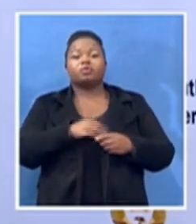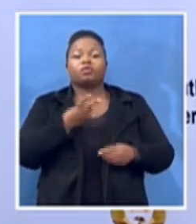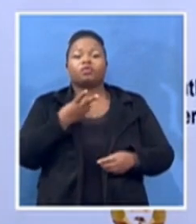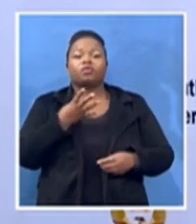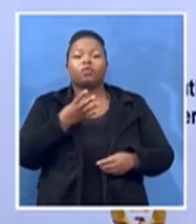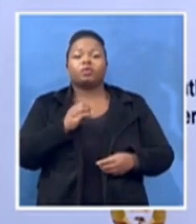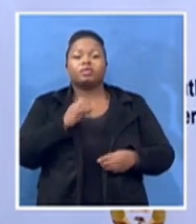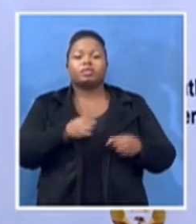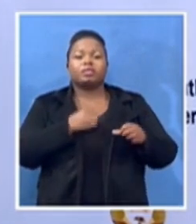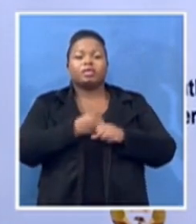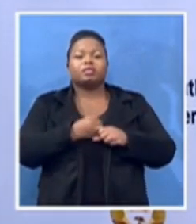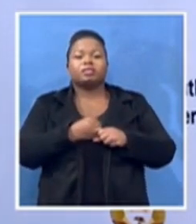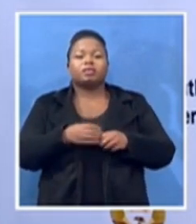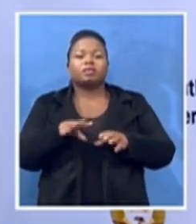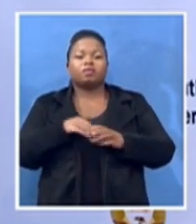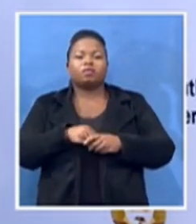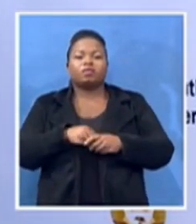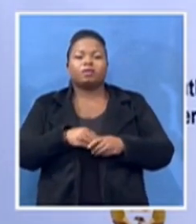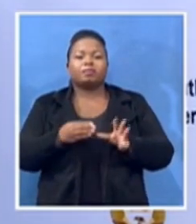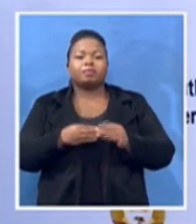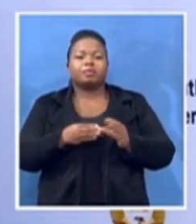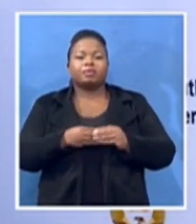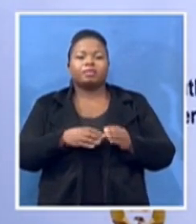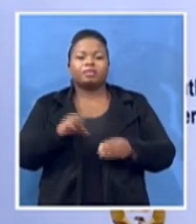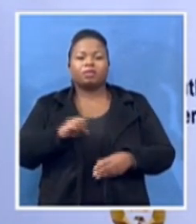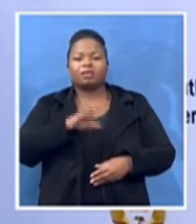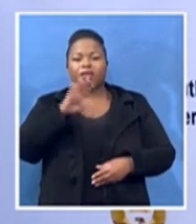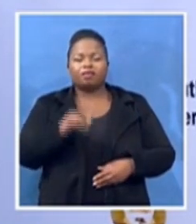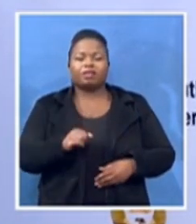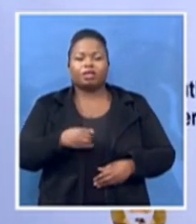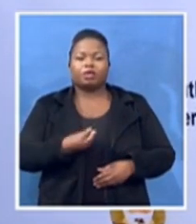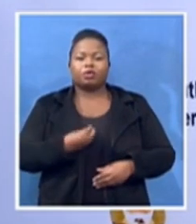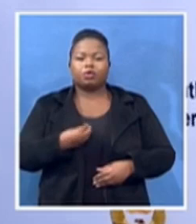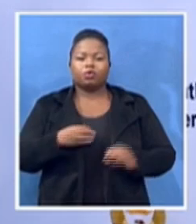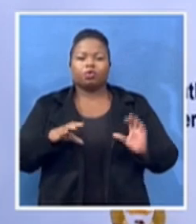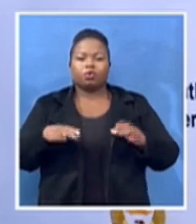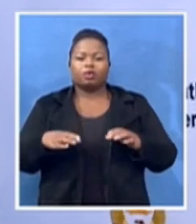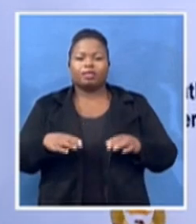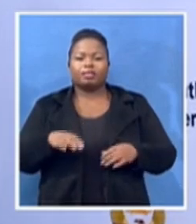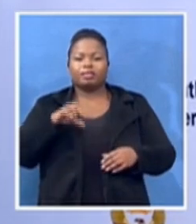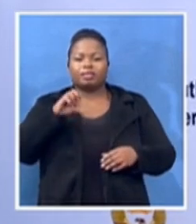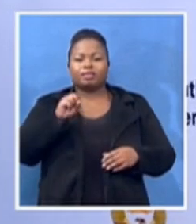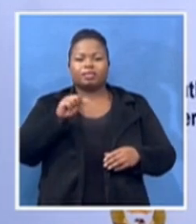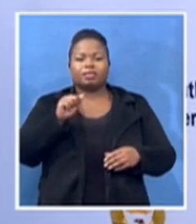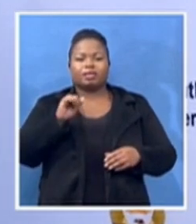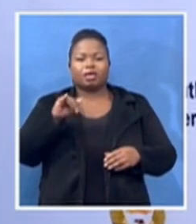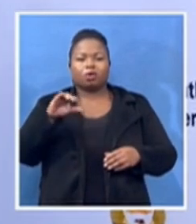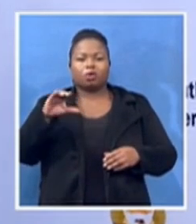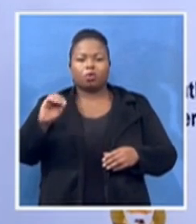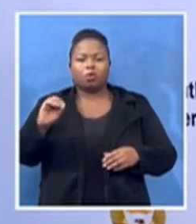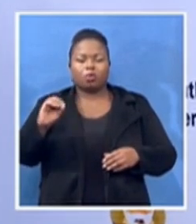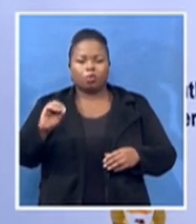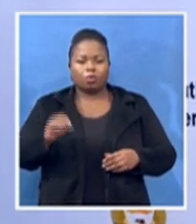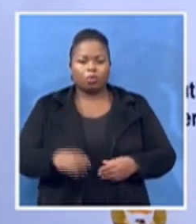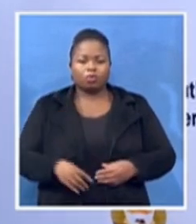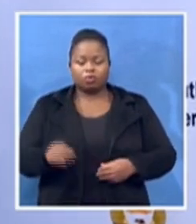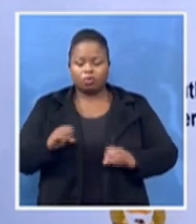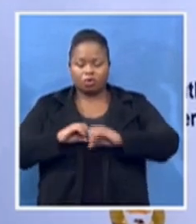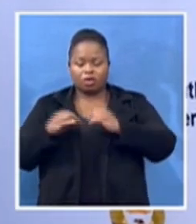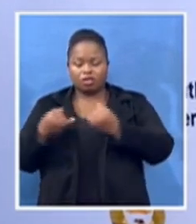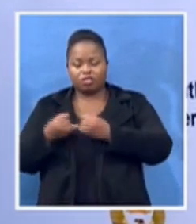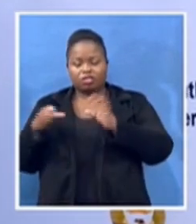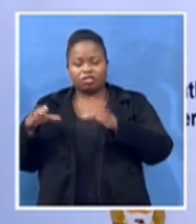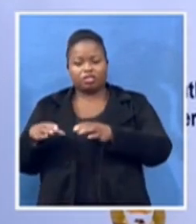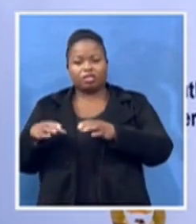congress cycle a psycho an organization that's a oliver tambo when he